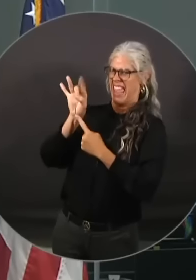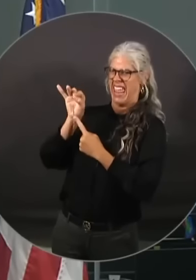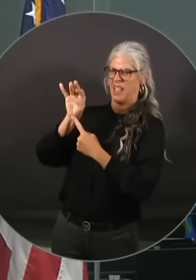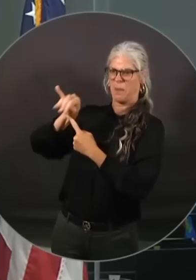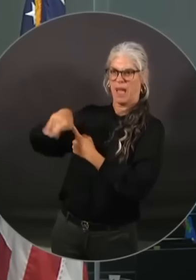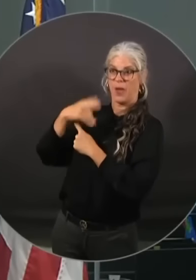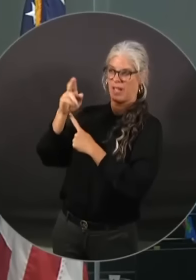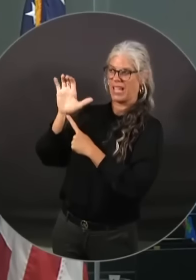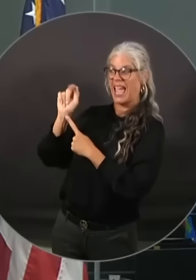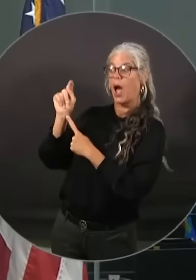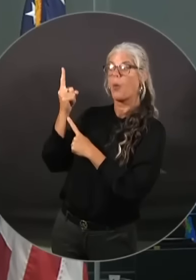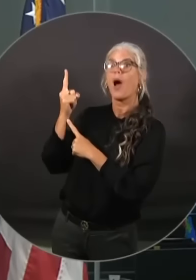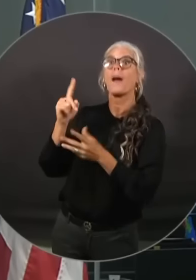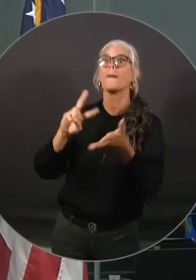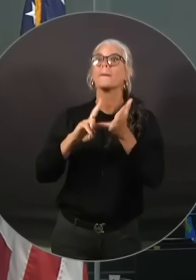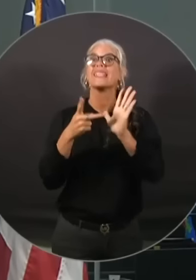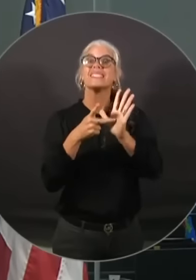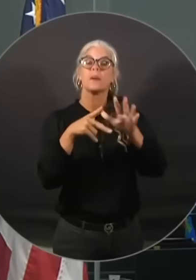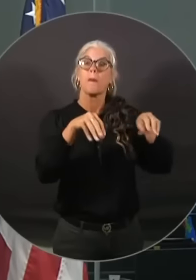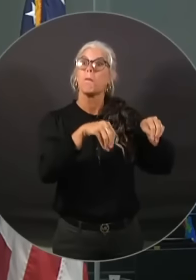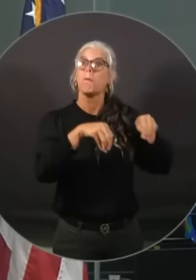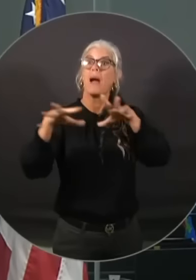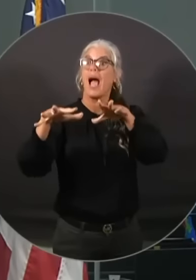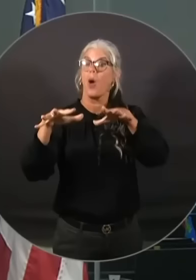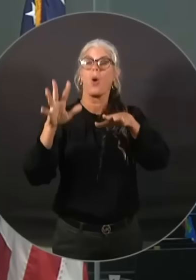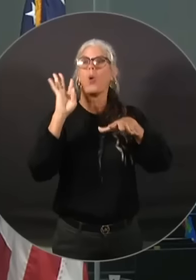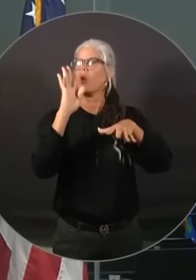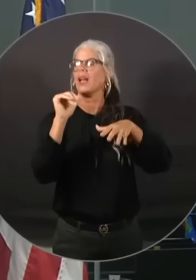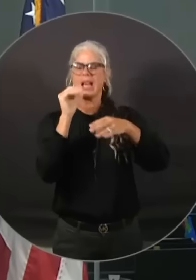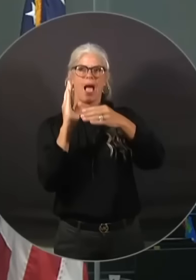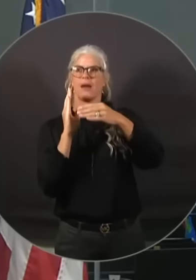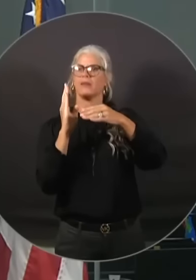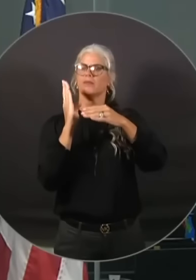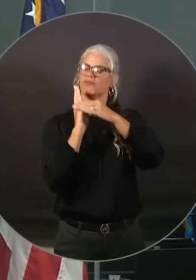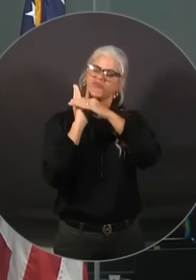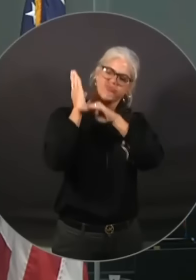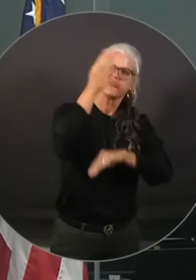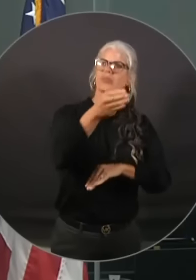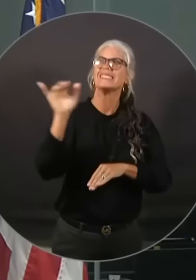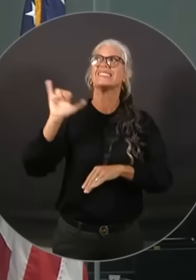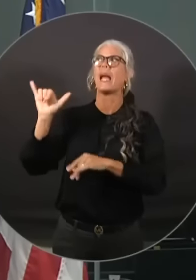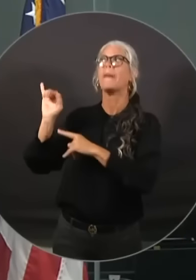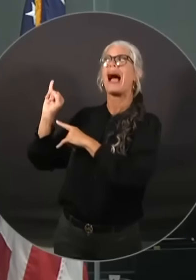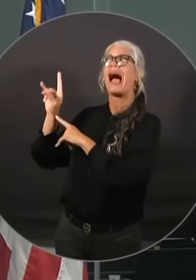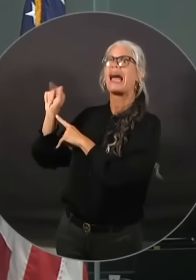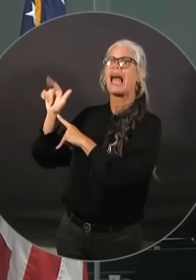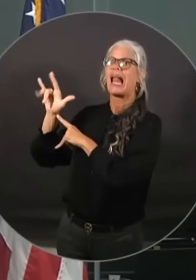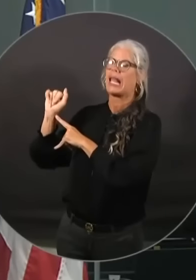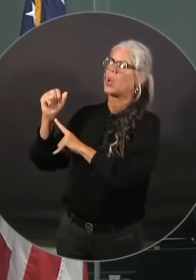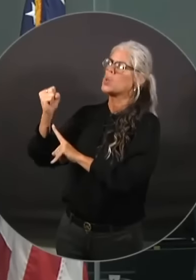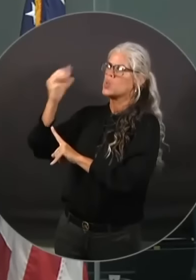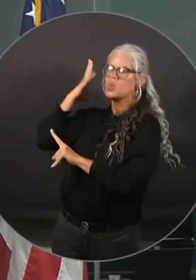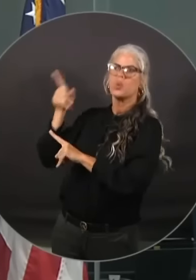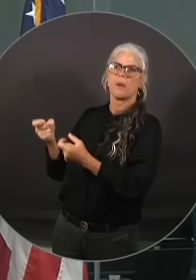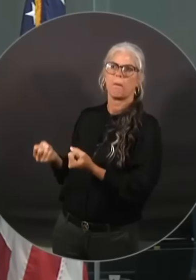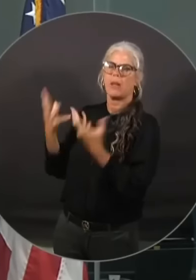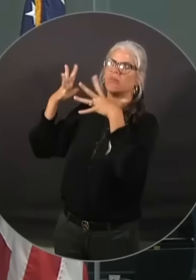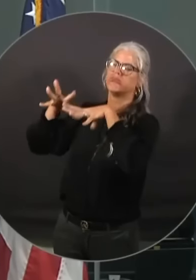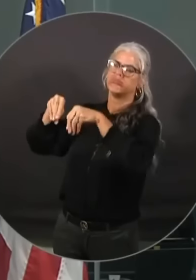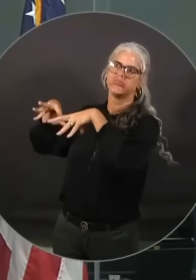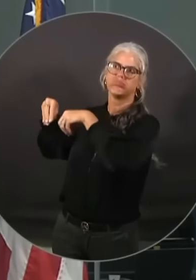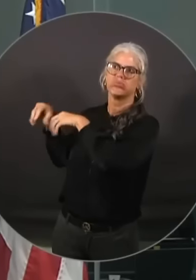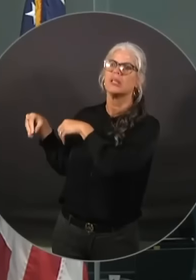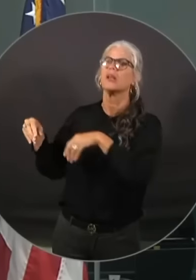are not going to reach the level level that they did with Hurricane Idalia and certainly not the level that they did with Hurricane Ian